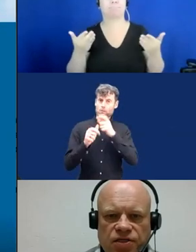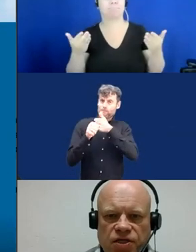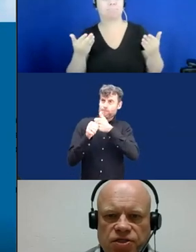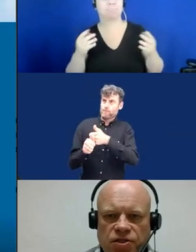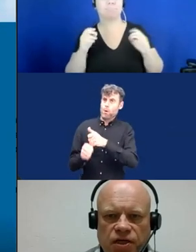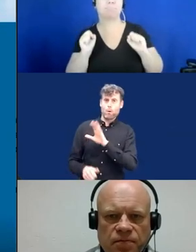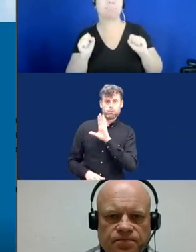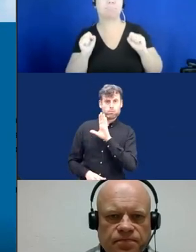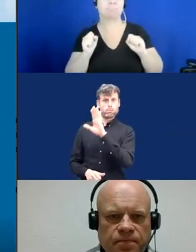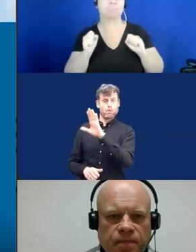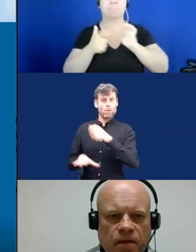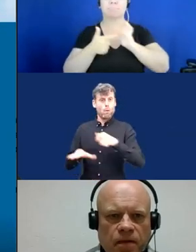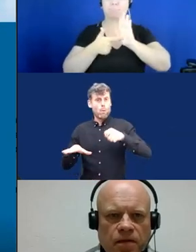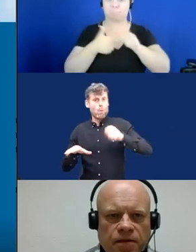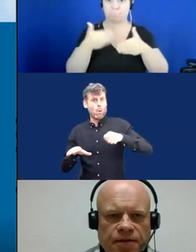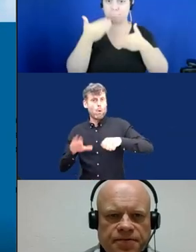presentation here.